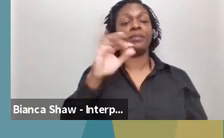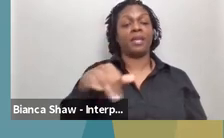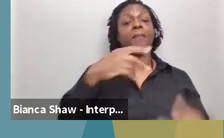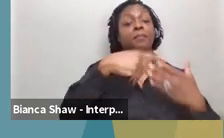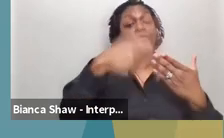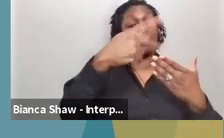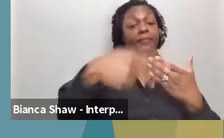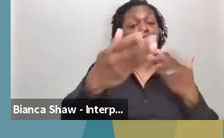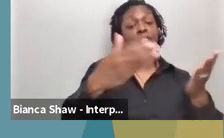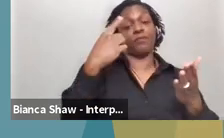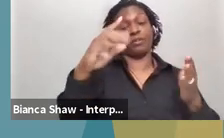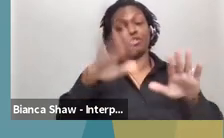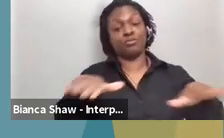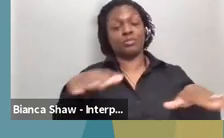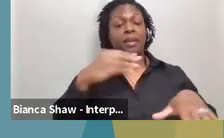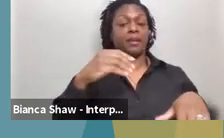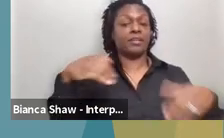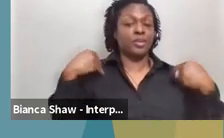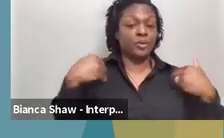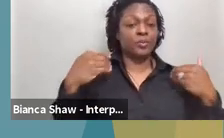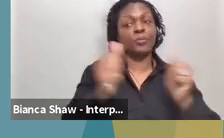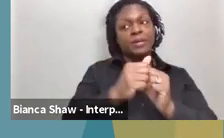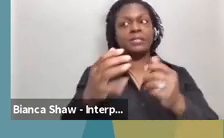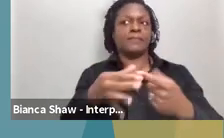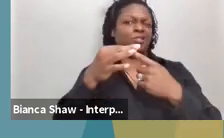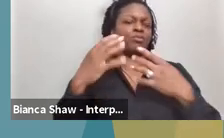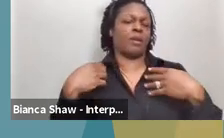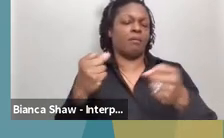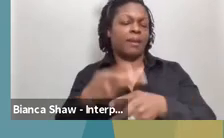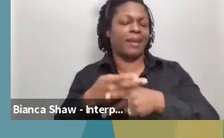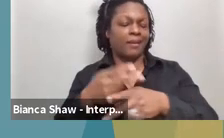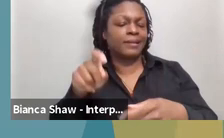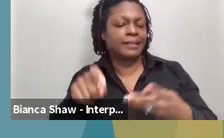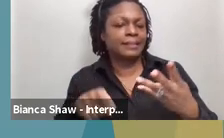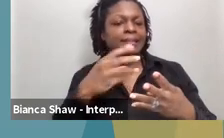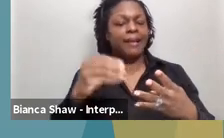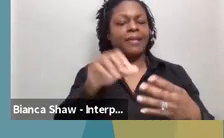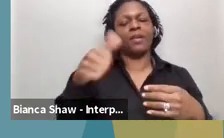the Louisiana Commission for the Deaf, which we will talk a little bit more about. You can go to the next slide, please.